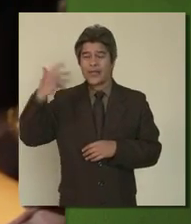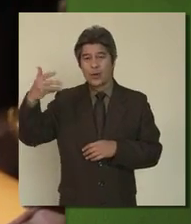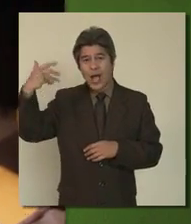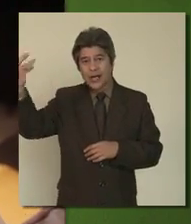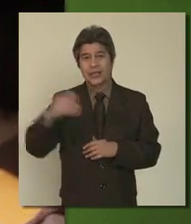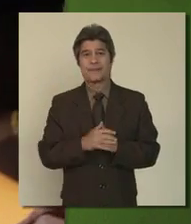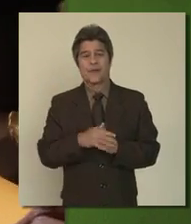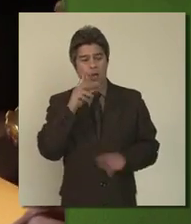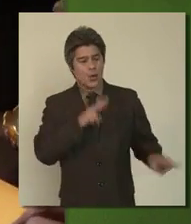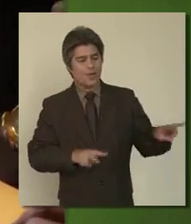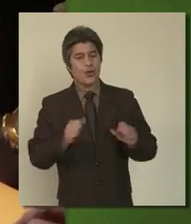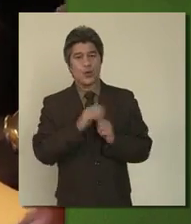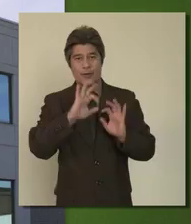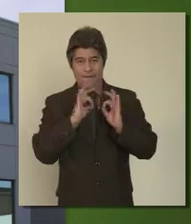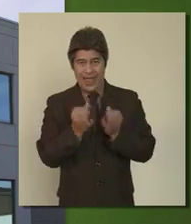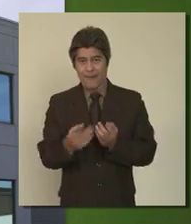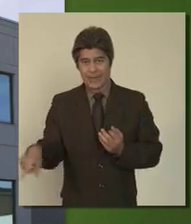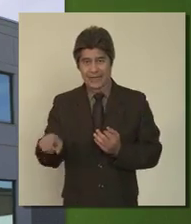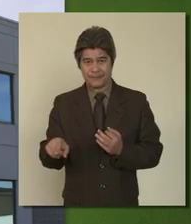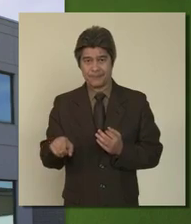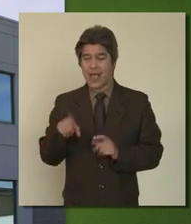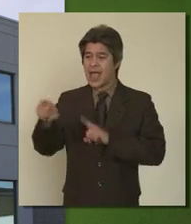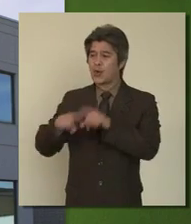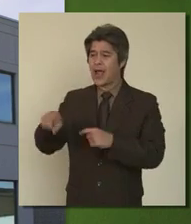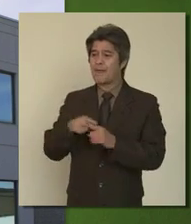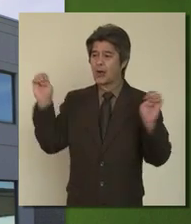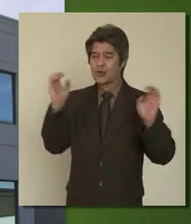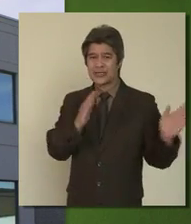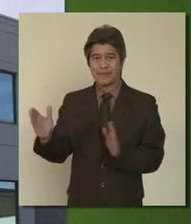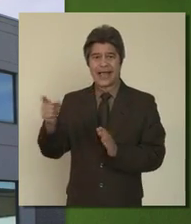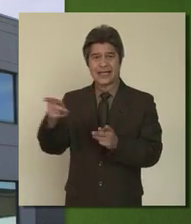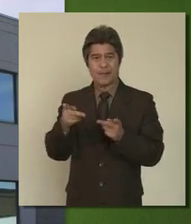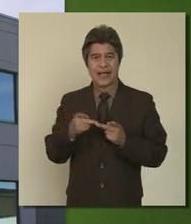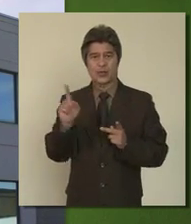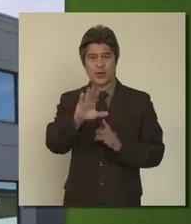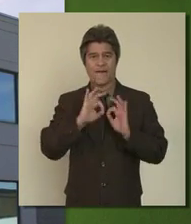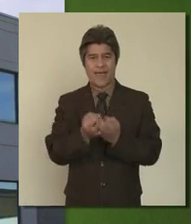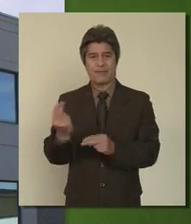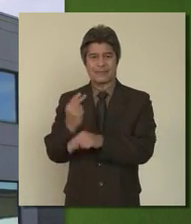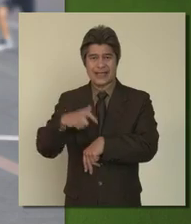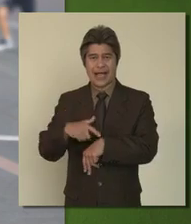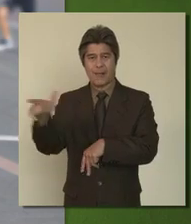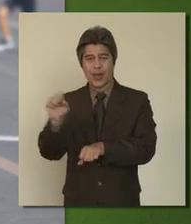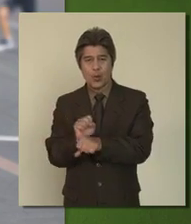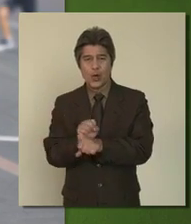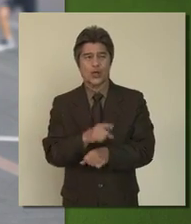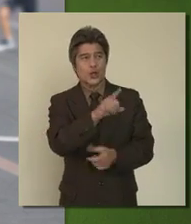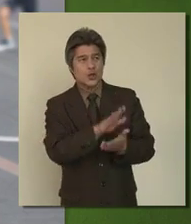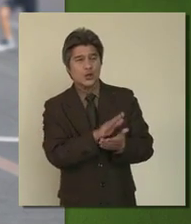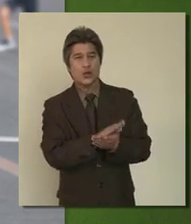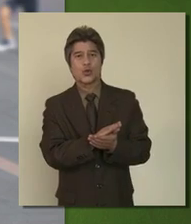review it with your family. Inquire about emergency plans at places where your family spends time, like work, school,